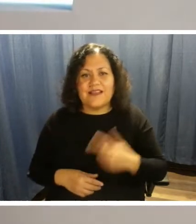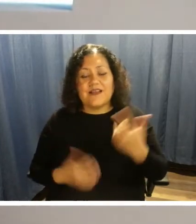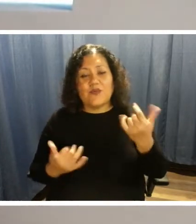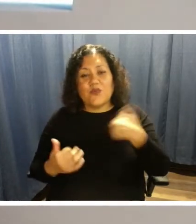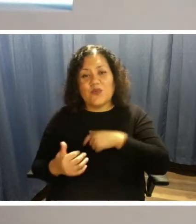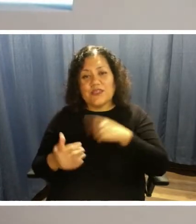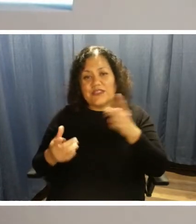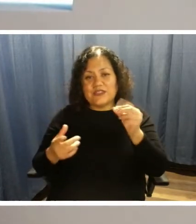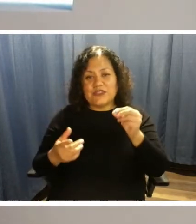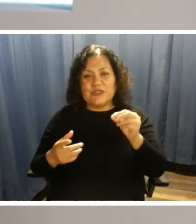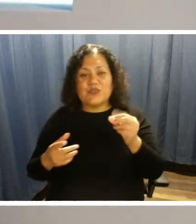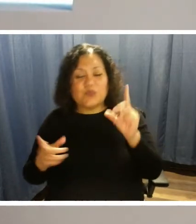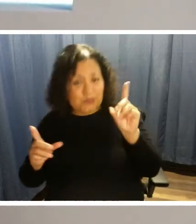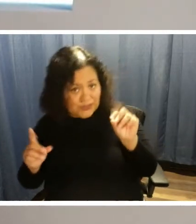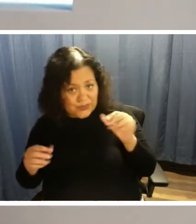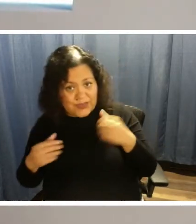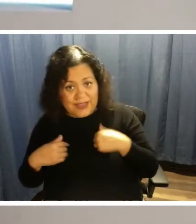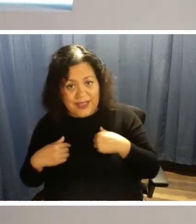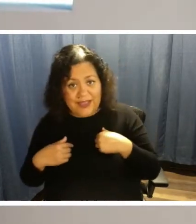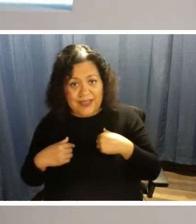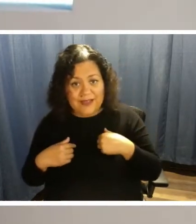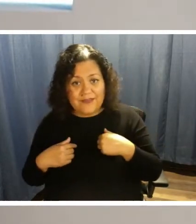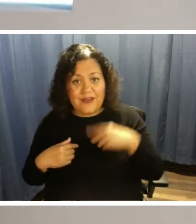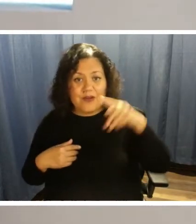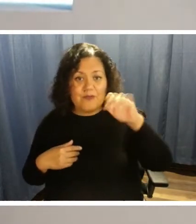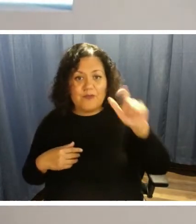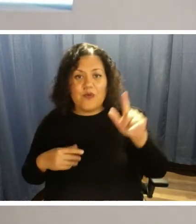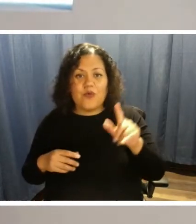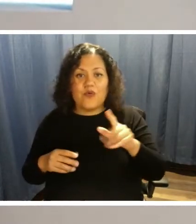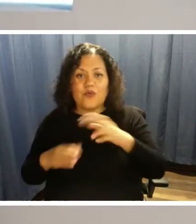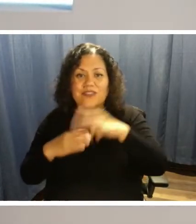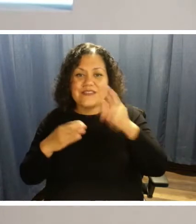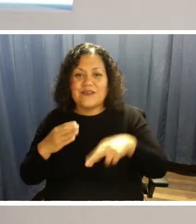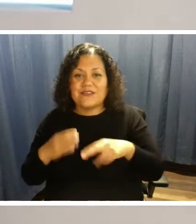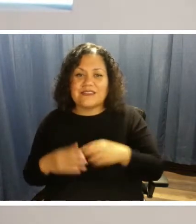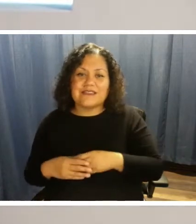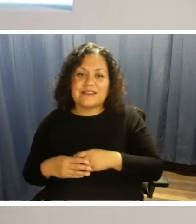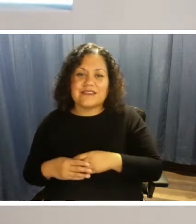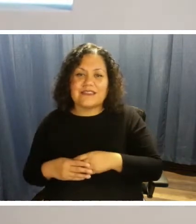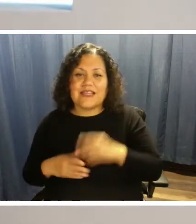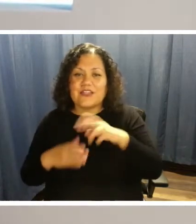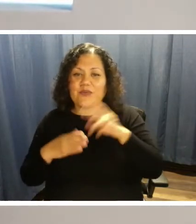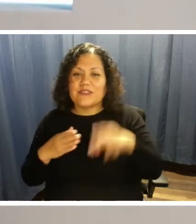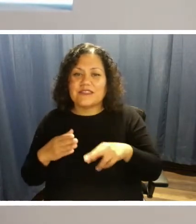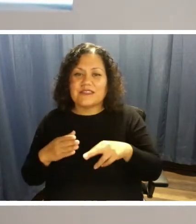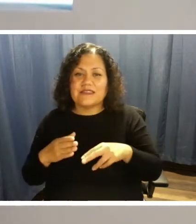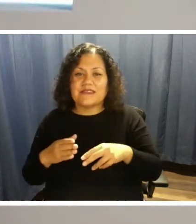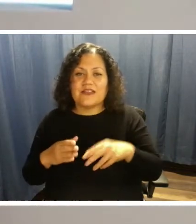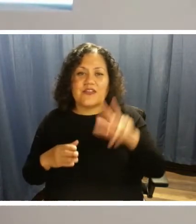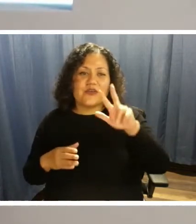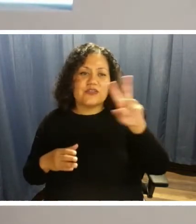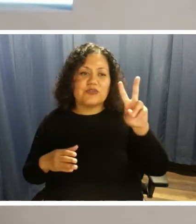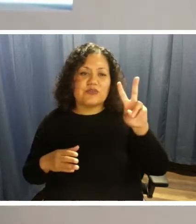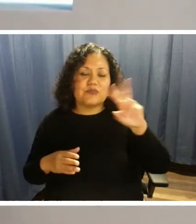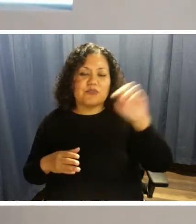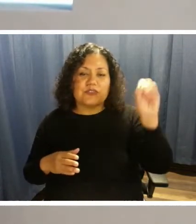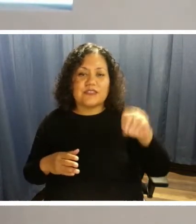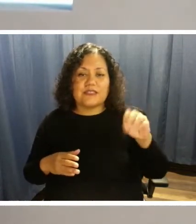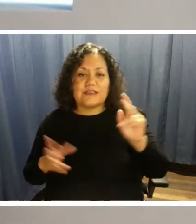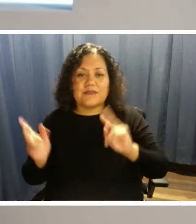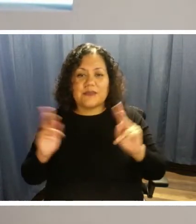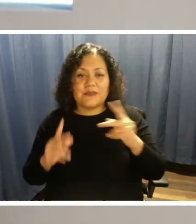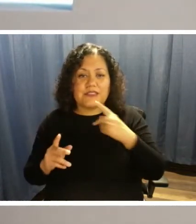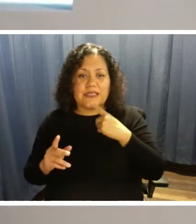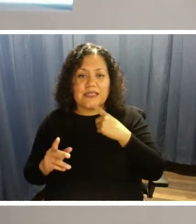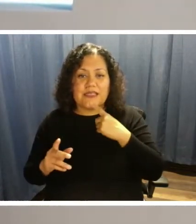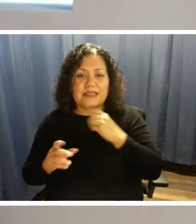poll results from the first poll question, and the results are as follows. 32% say that they